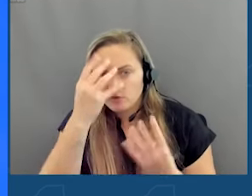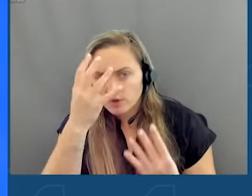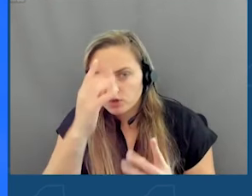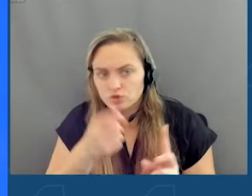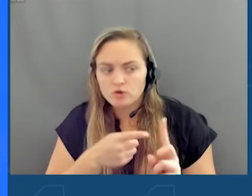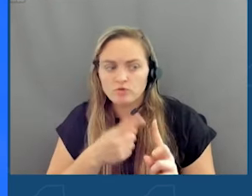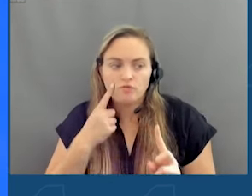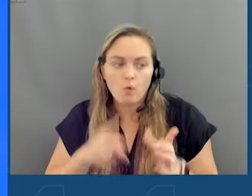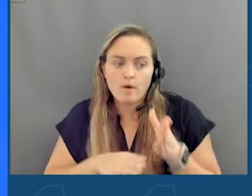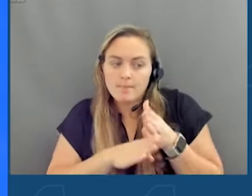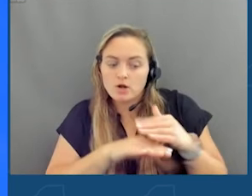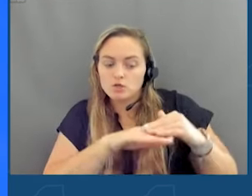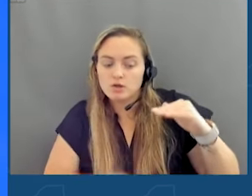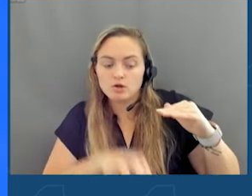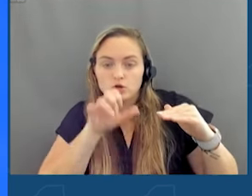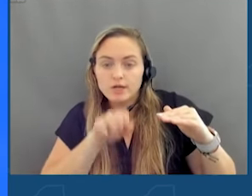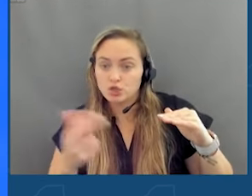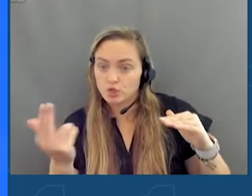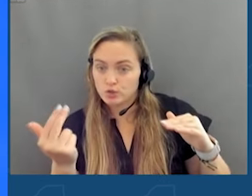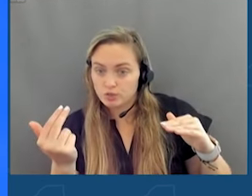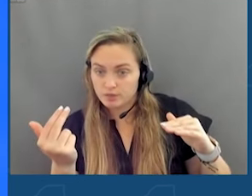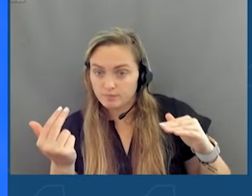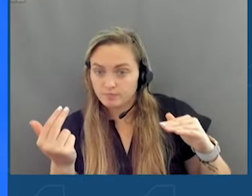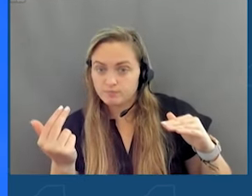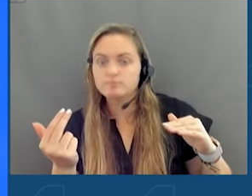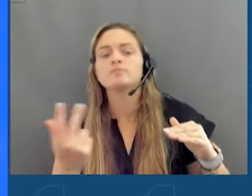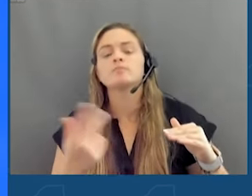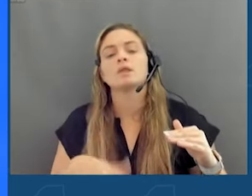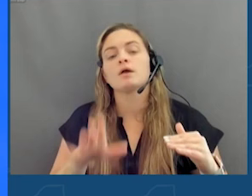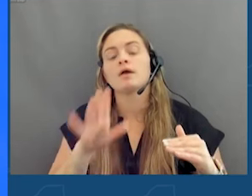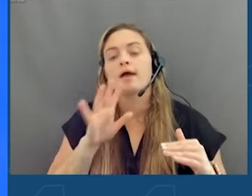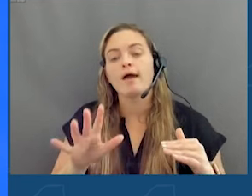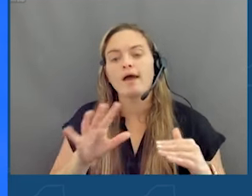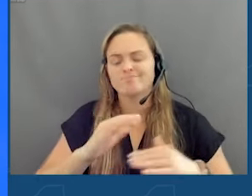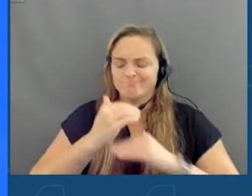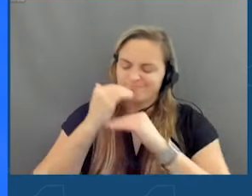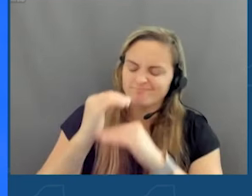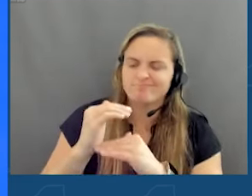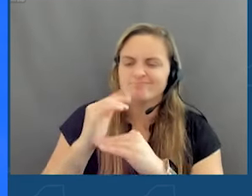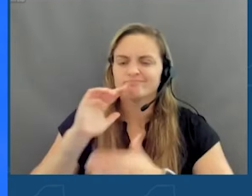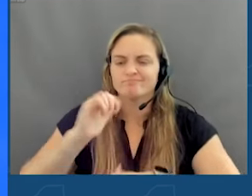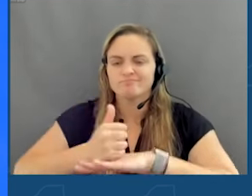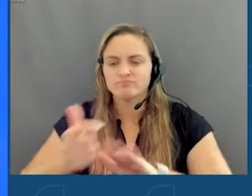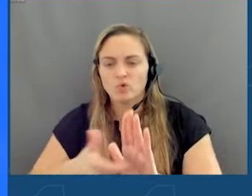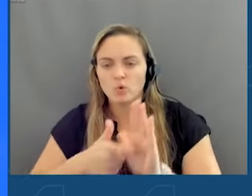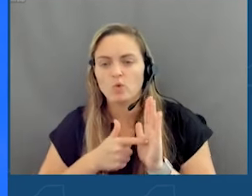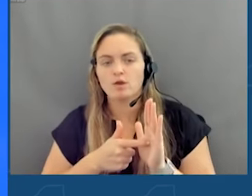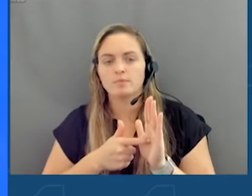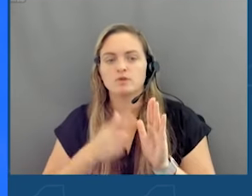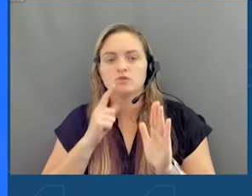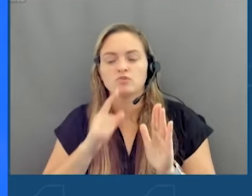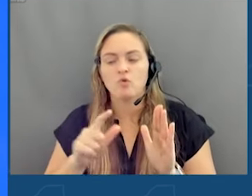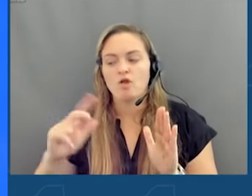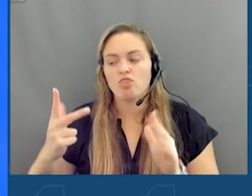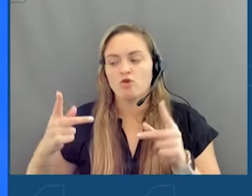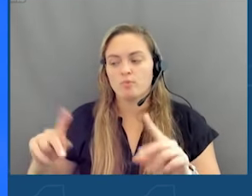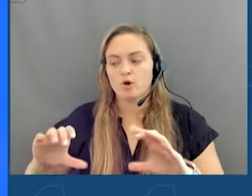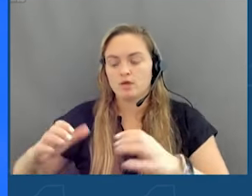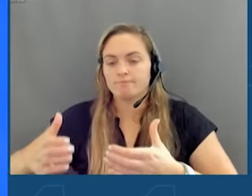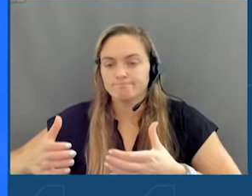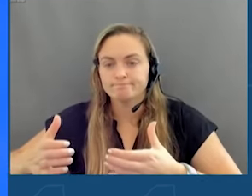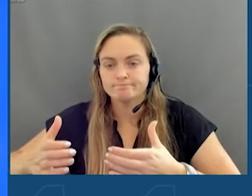minors under the age of 13 and puts stringent requirements in place for third-party operators,